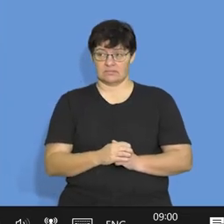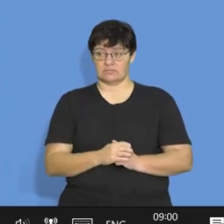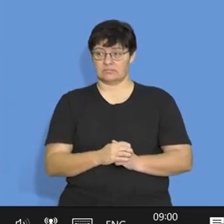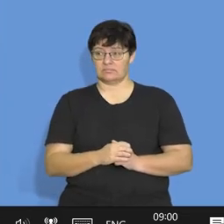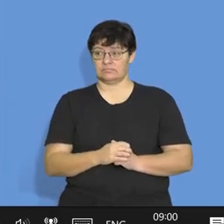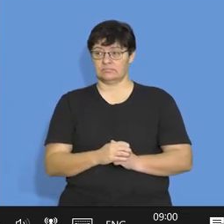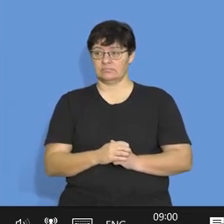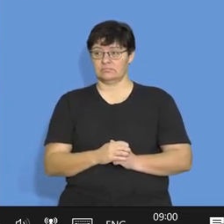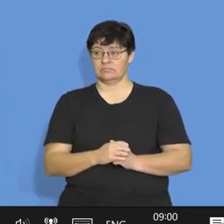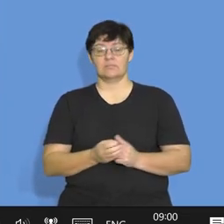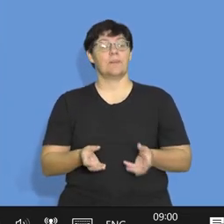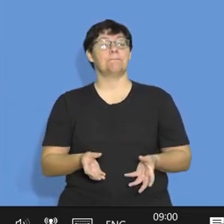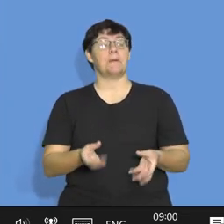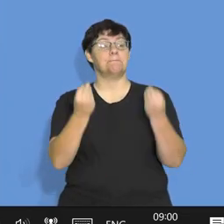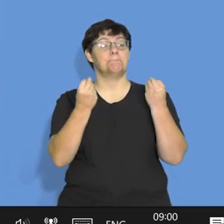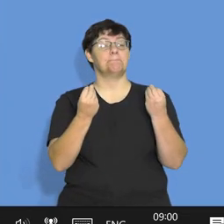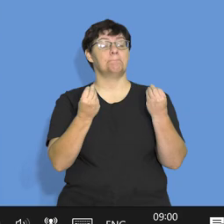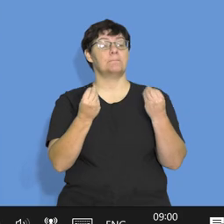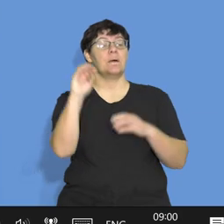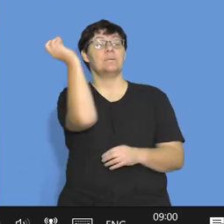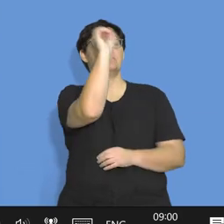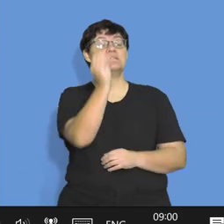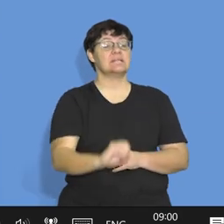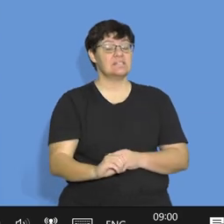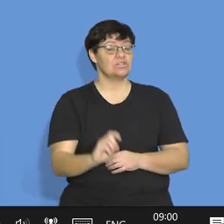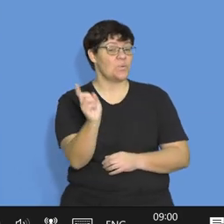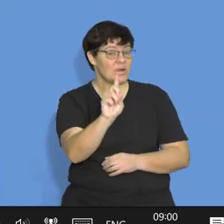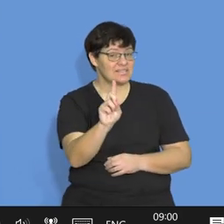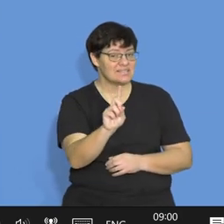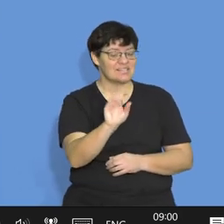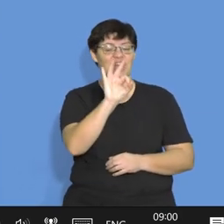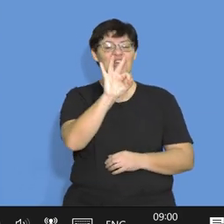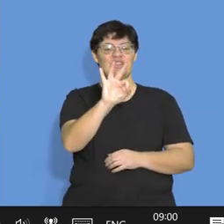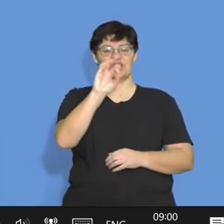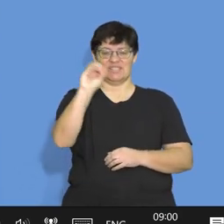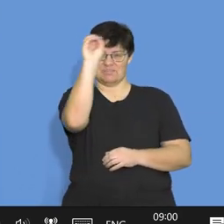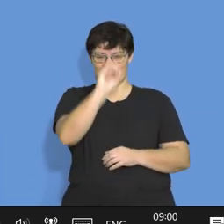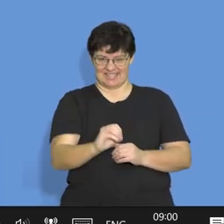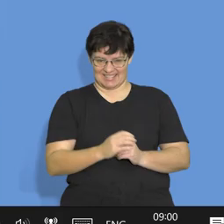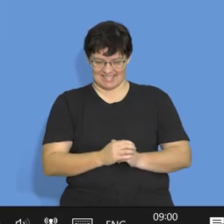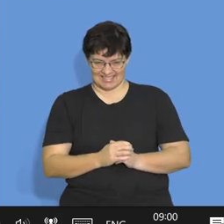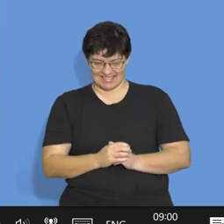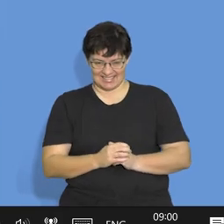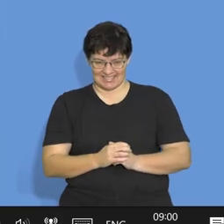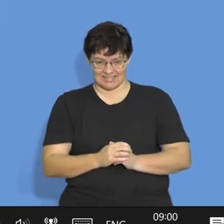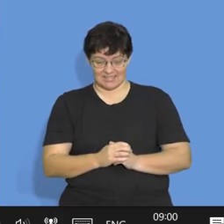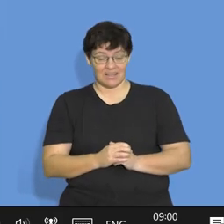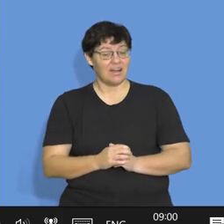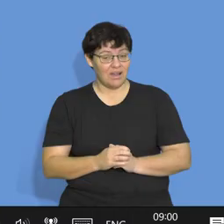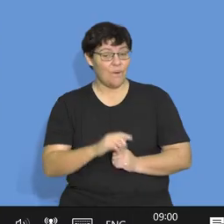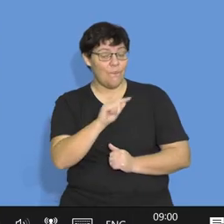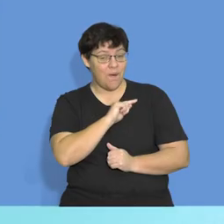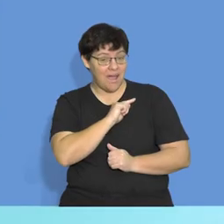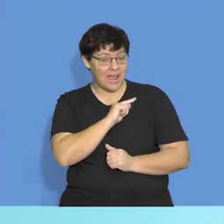And that will give me a percentage of 30%. I repeat, because of its